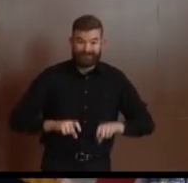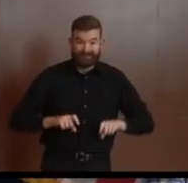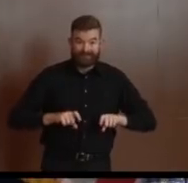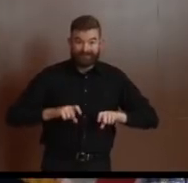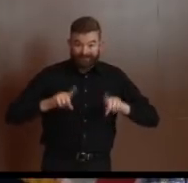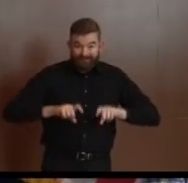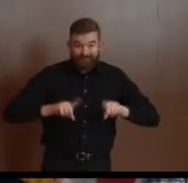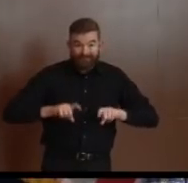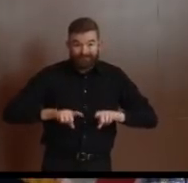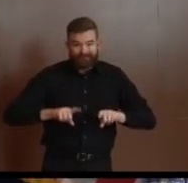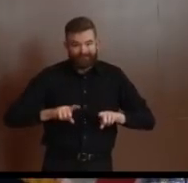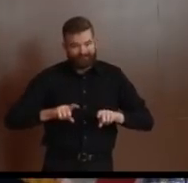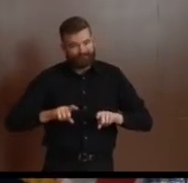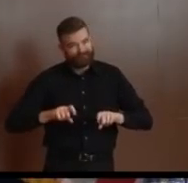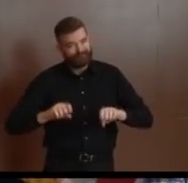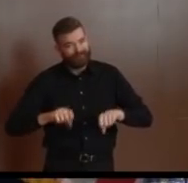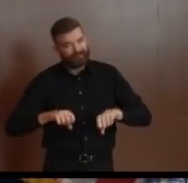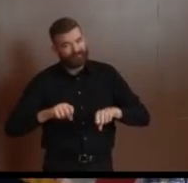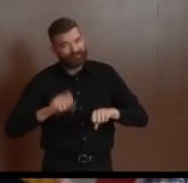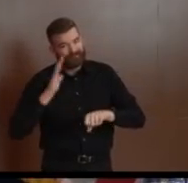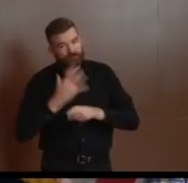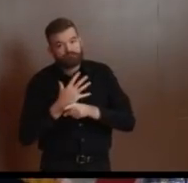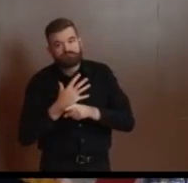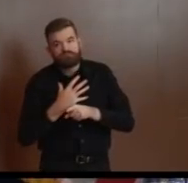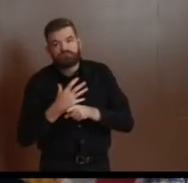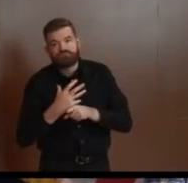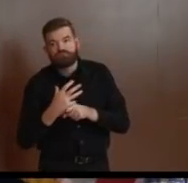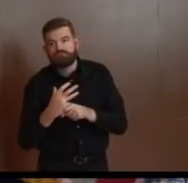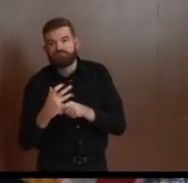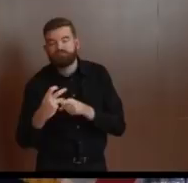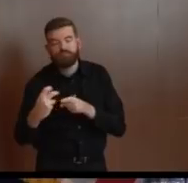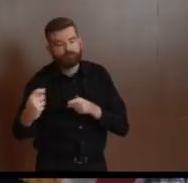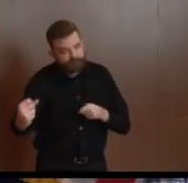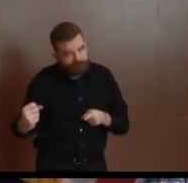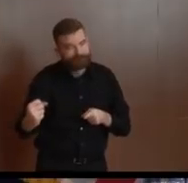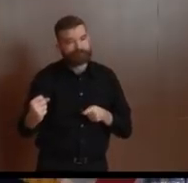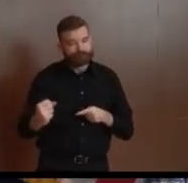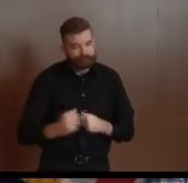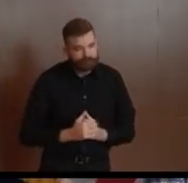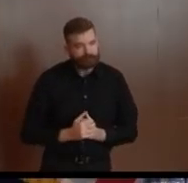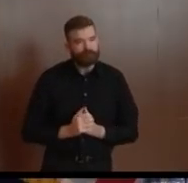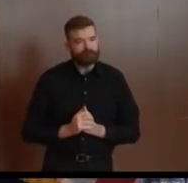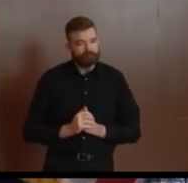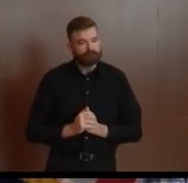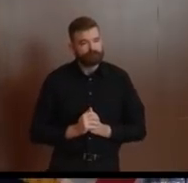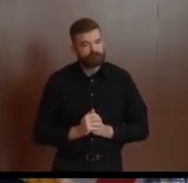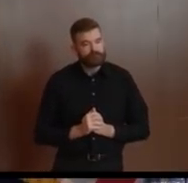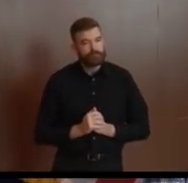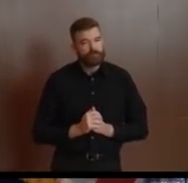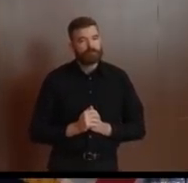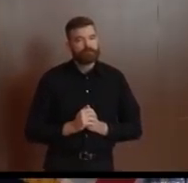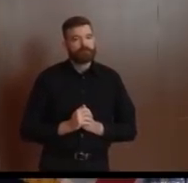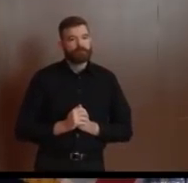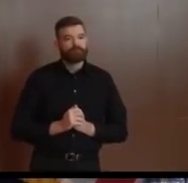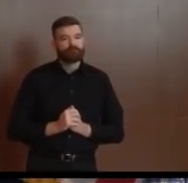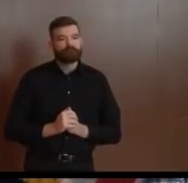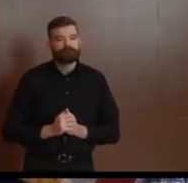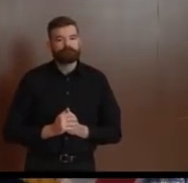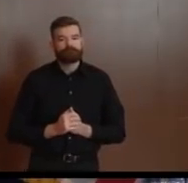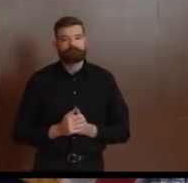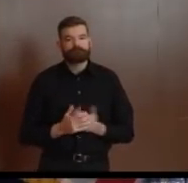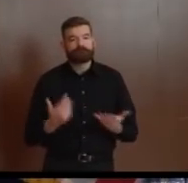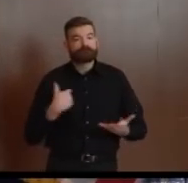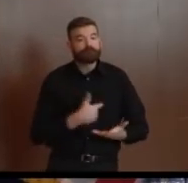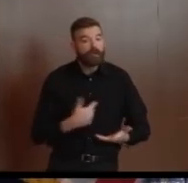forks in the road between – again, beyond my pay grade, Commissioner, but between resources and manpower